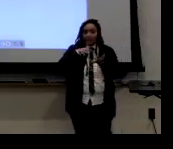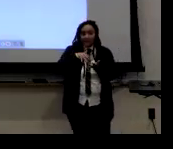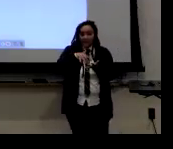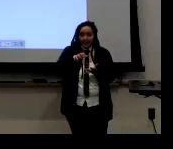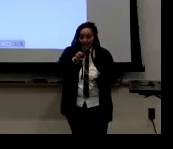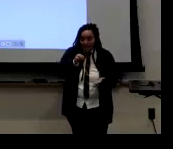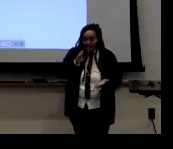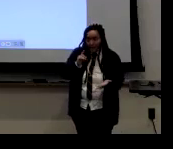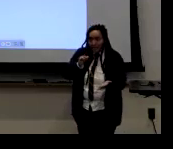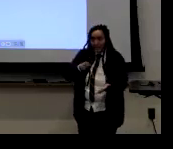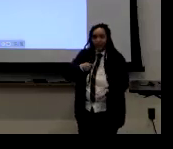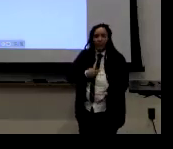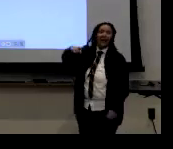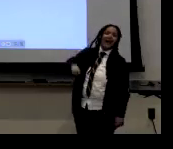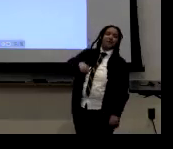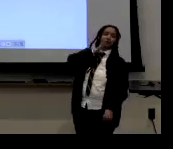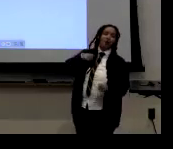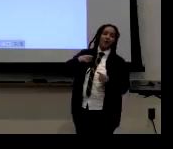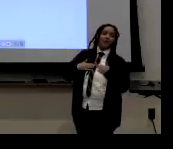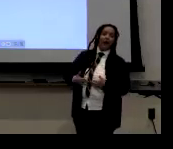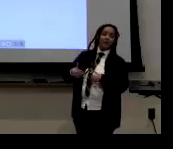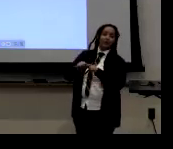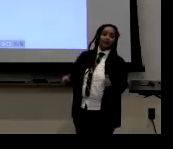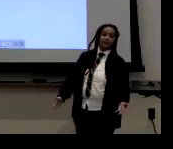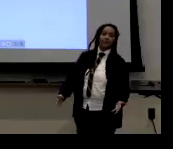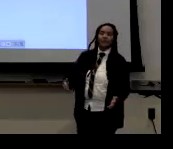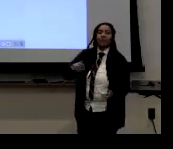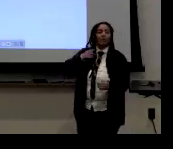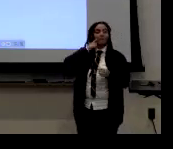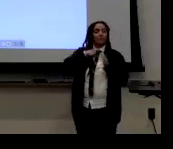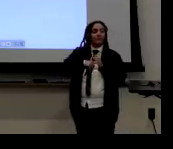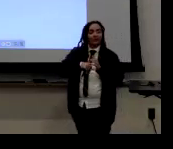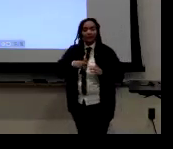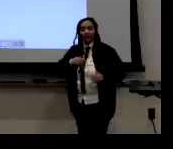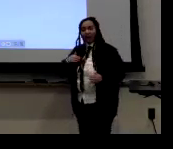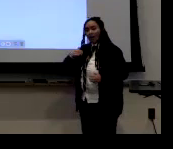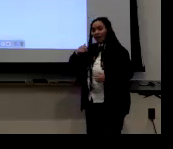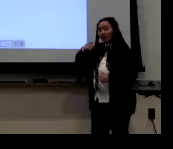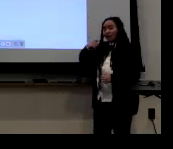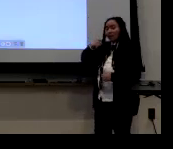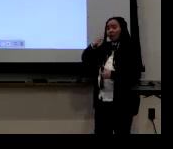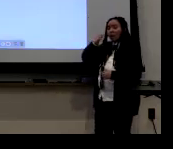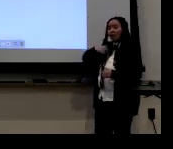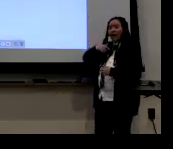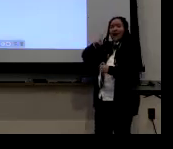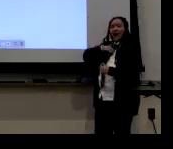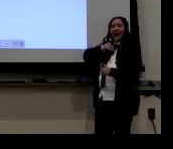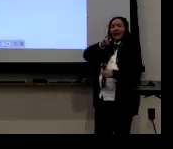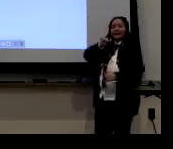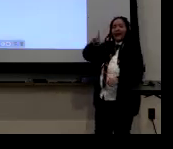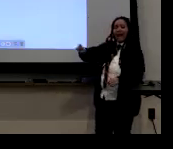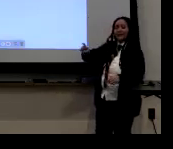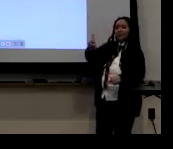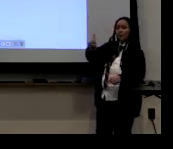regarding embodiment, um, you know, again, we have to talk about body shape because of signing uses the body.